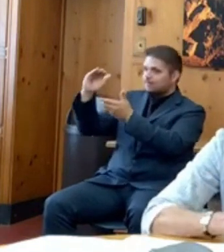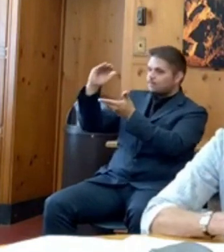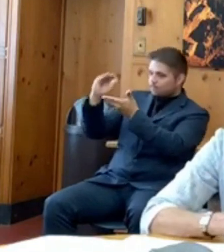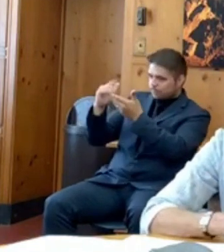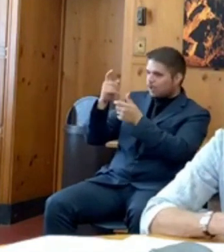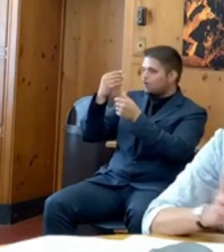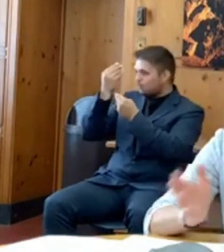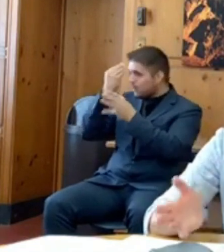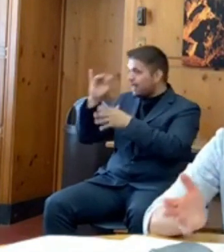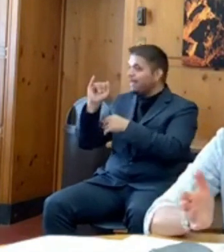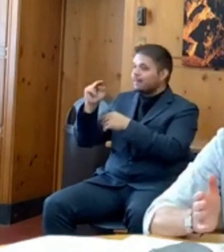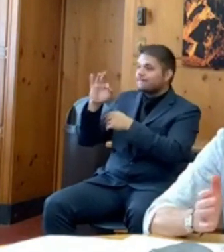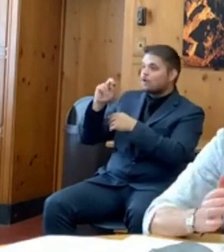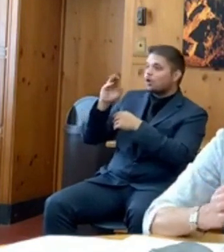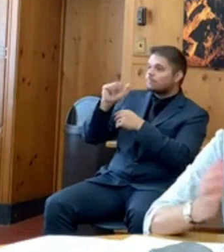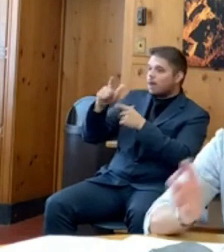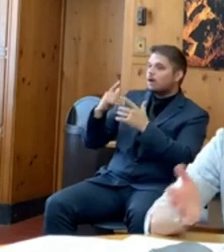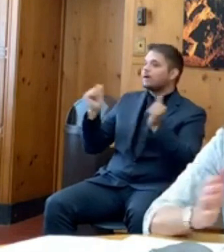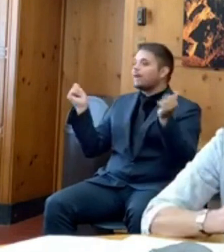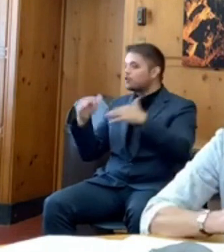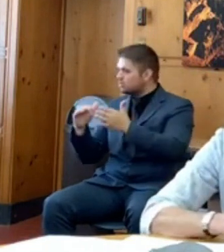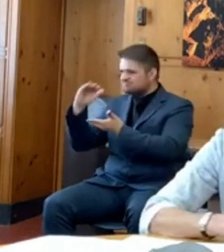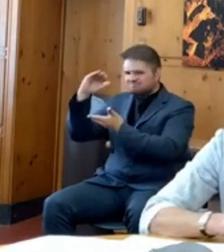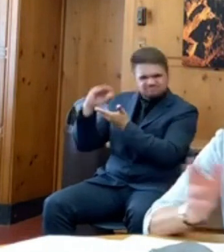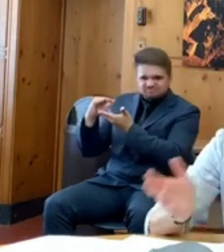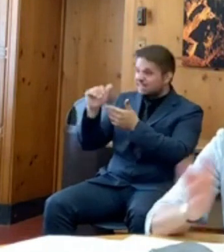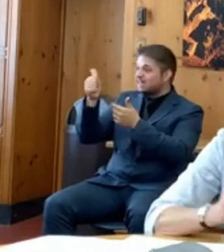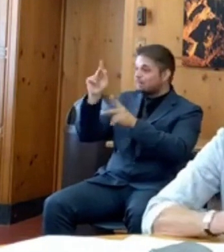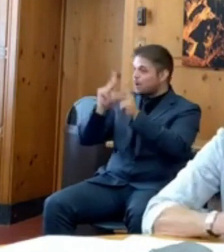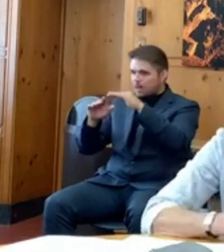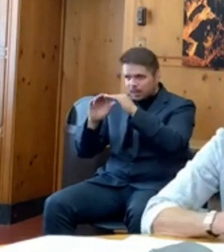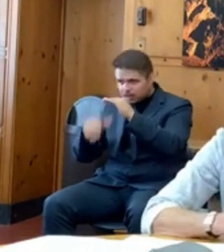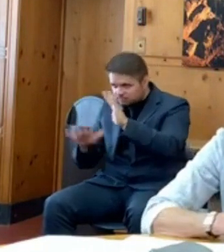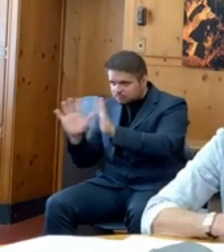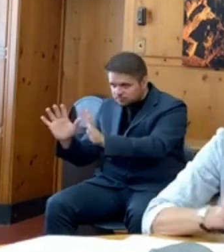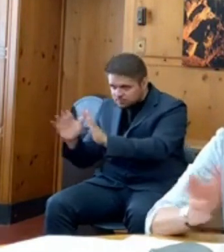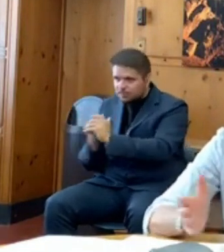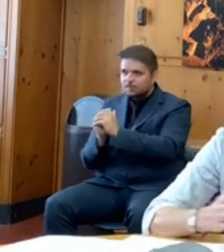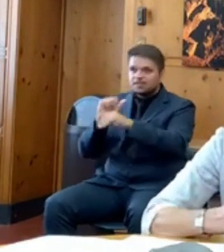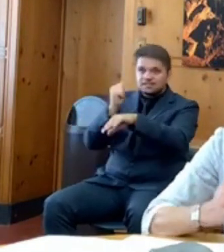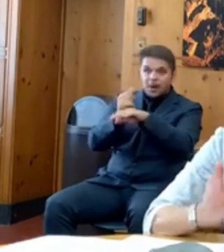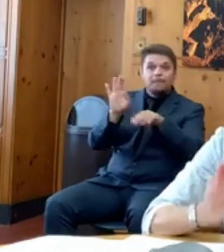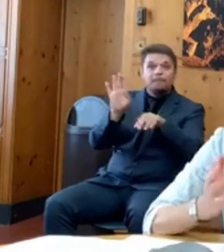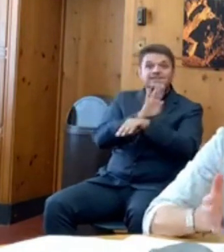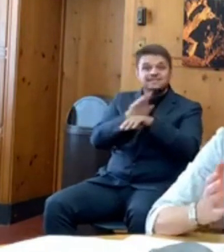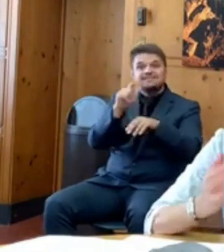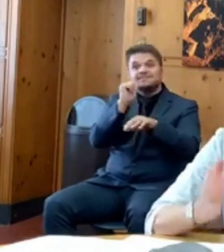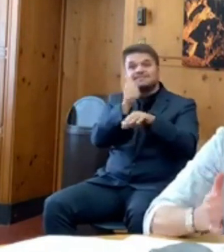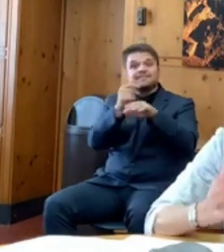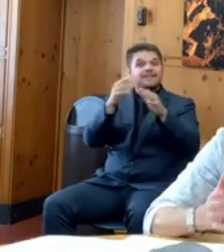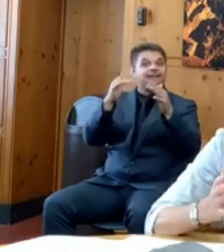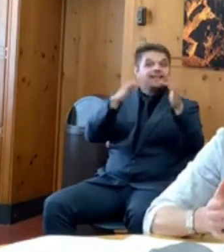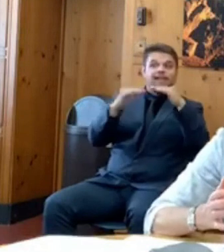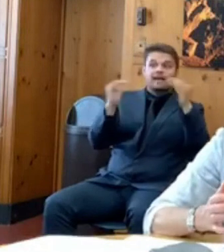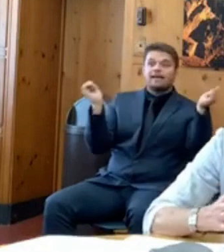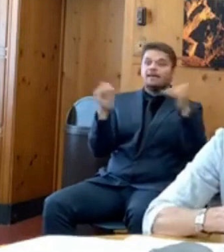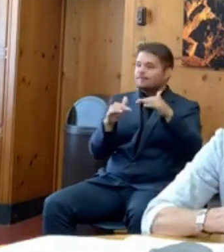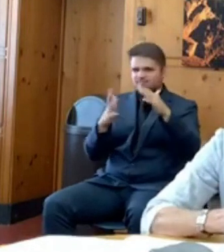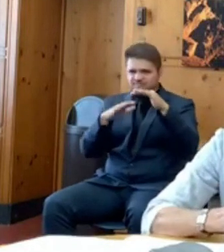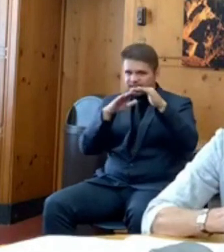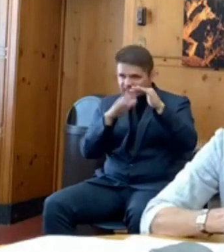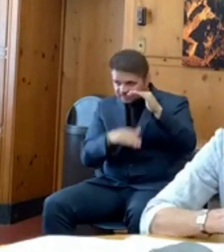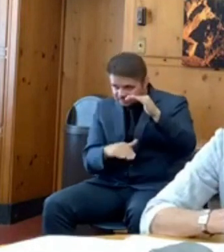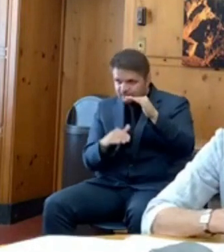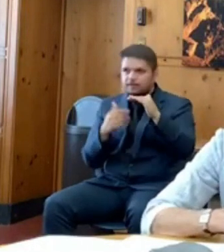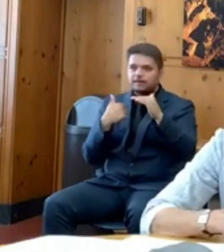10 and under, and restricted venue gatherings to 100 and under. We need to keep these efforts up